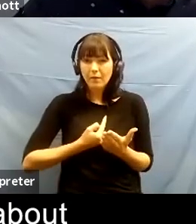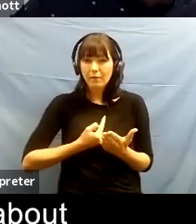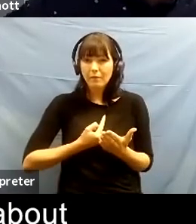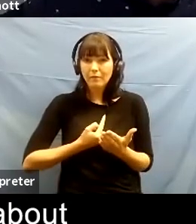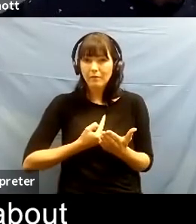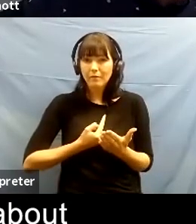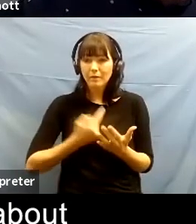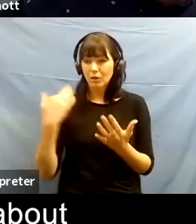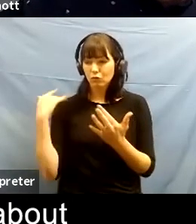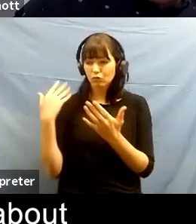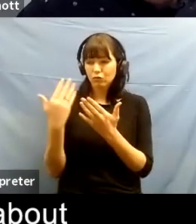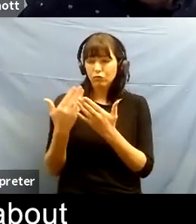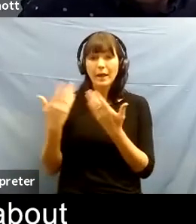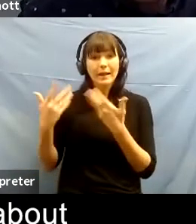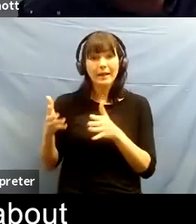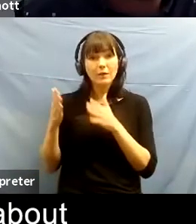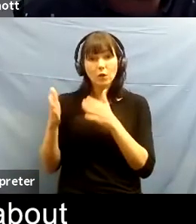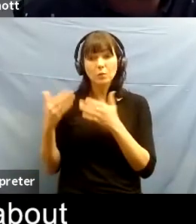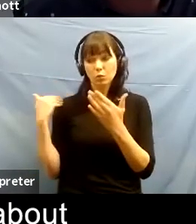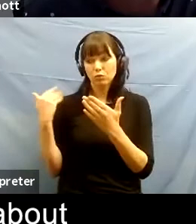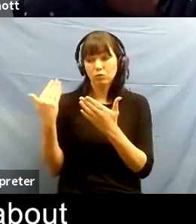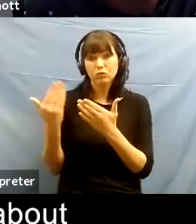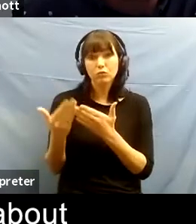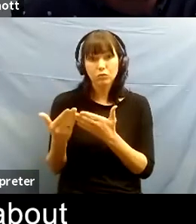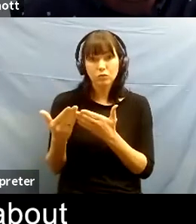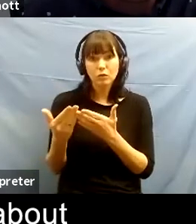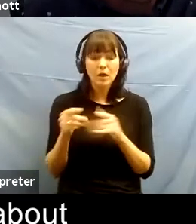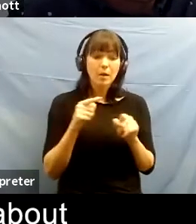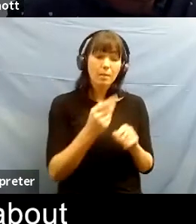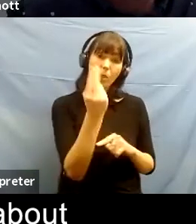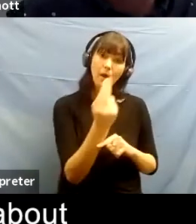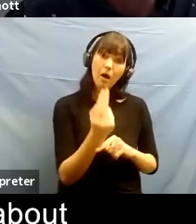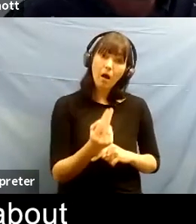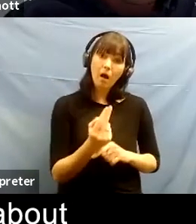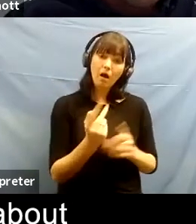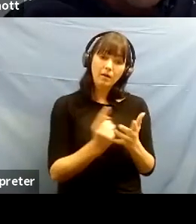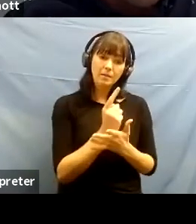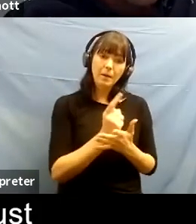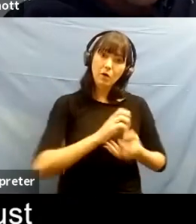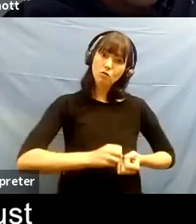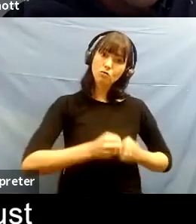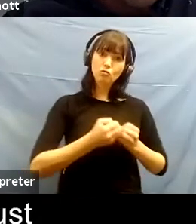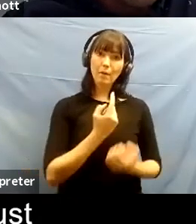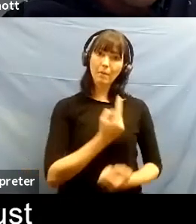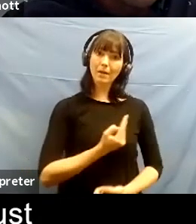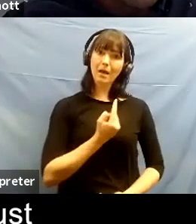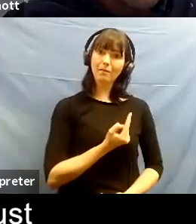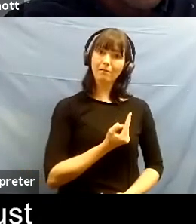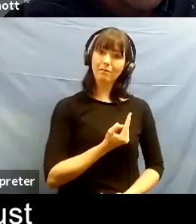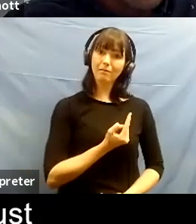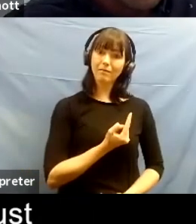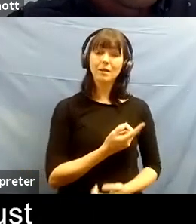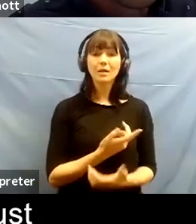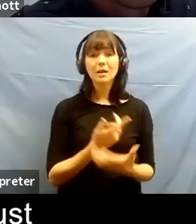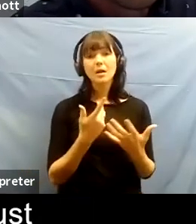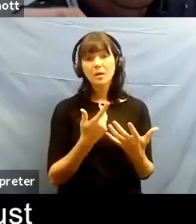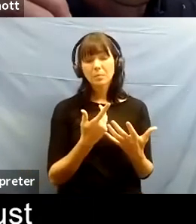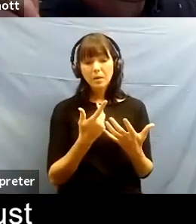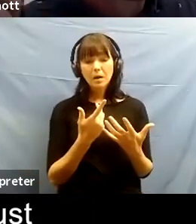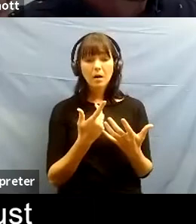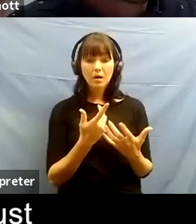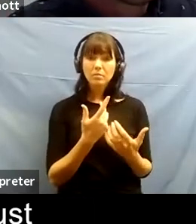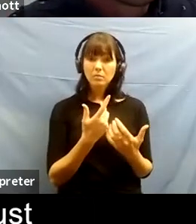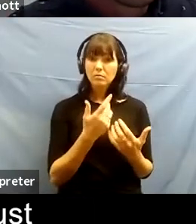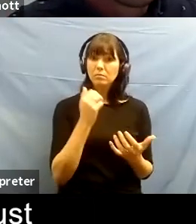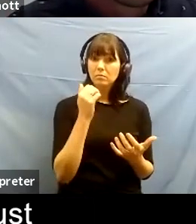my art account is more about trying to create myself but on the flip side of the great stuff it can just